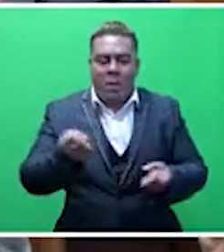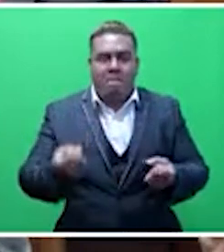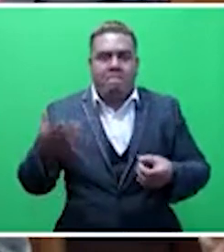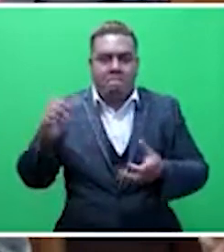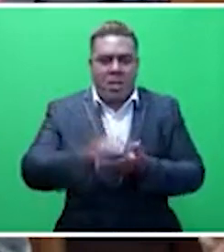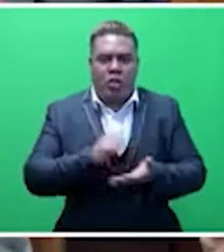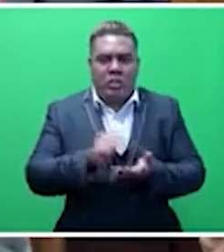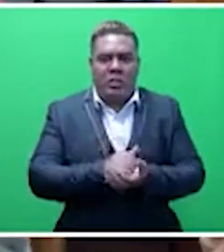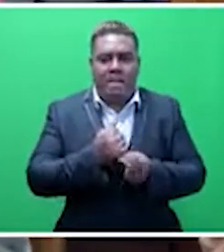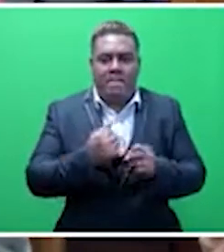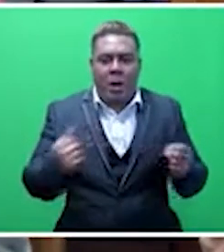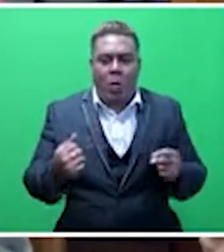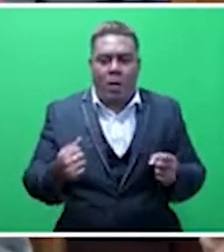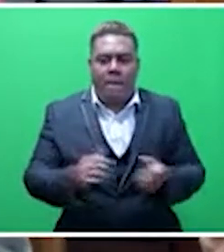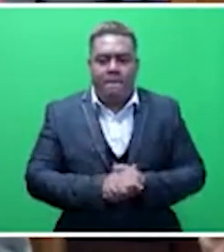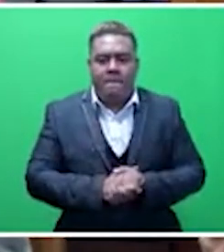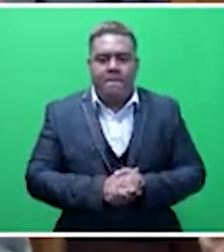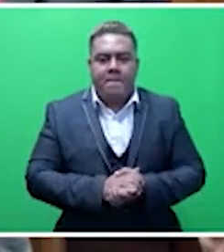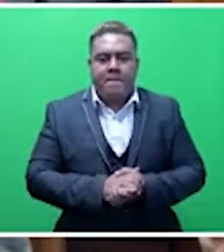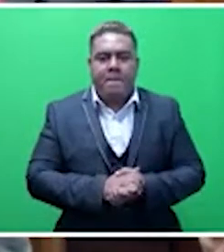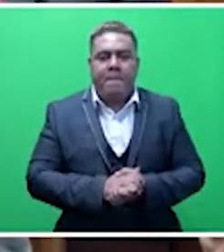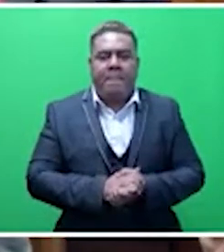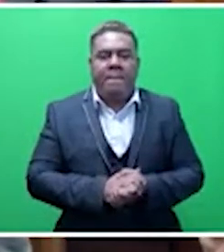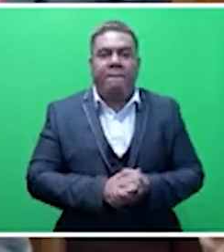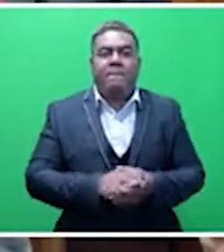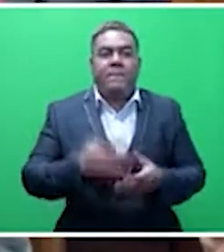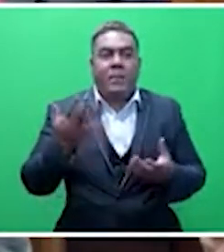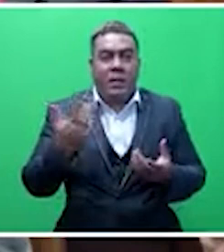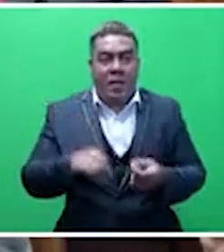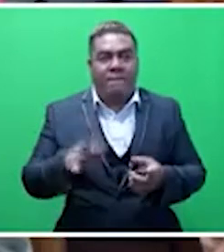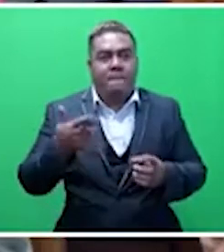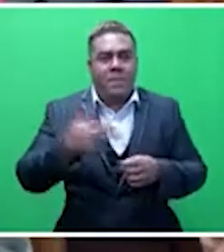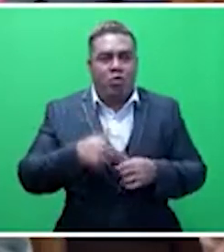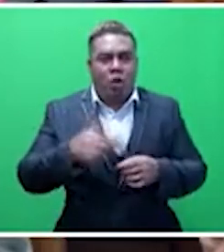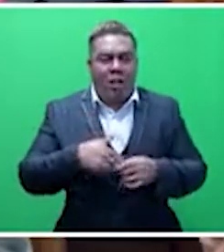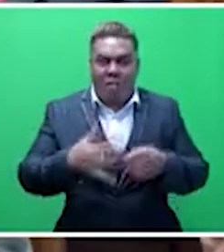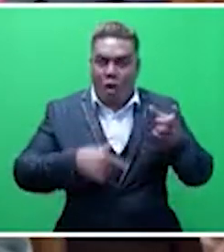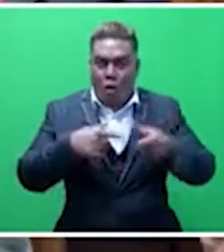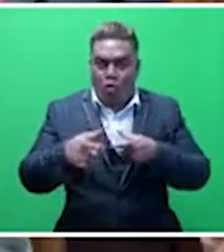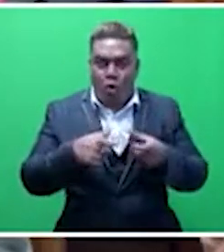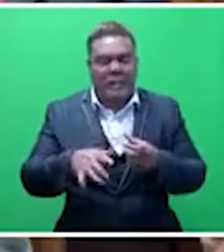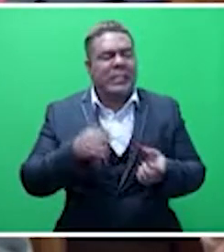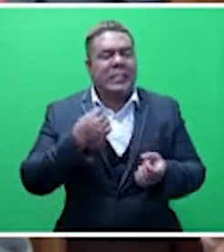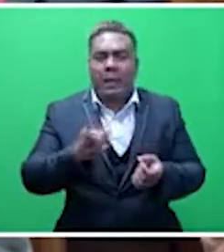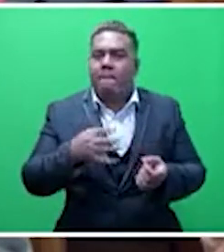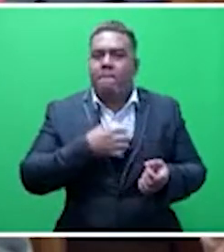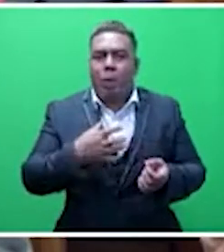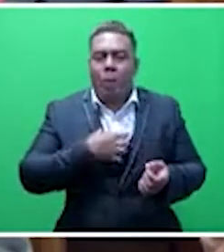despite being a country that has 4.5 million people, New Zealand, their petrol prices and their diesel prices are still more than ours.